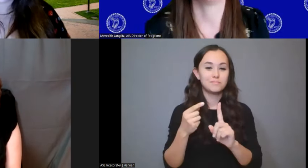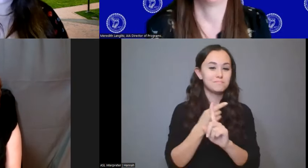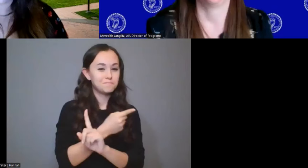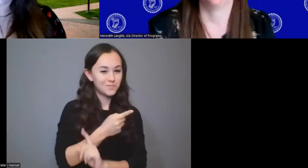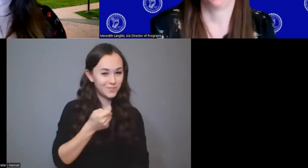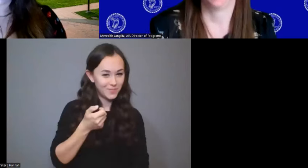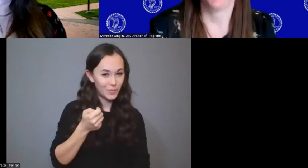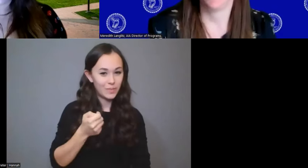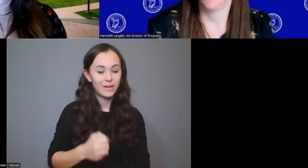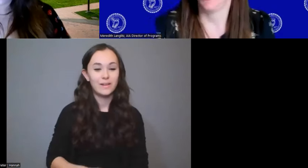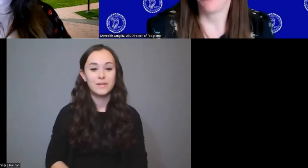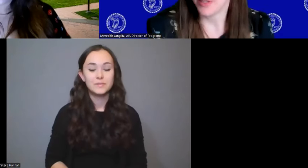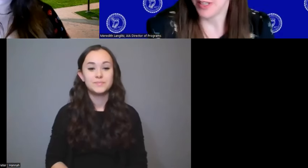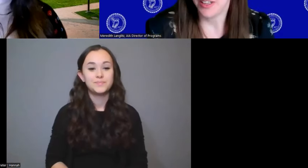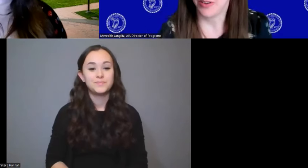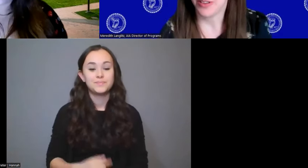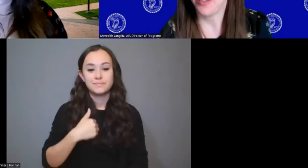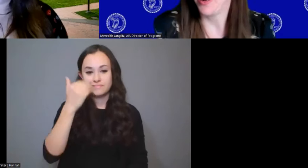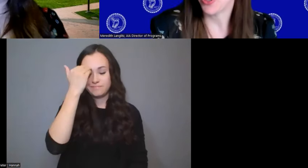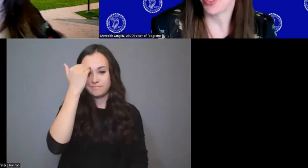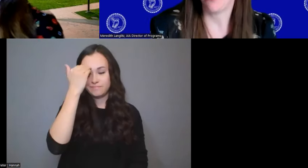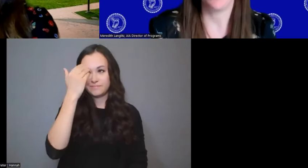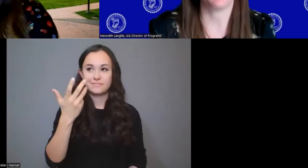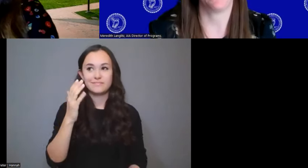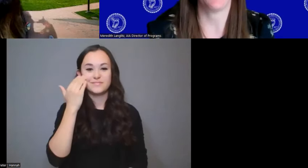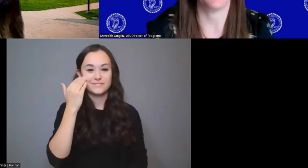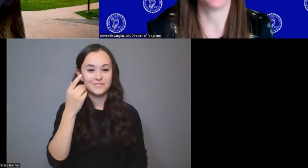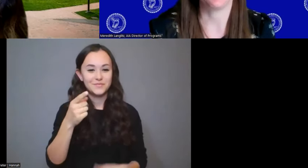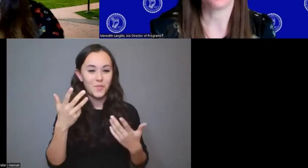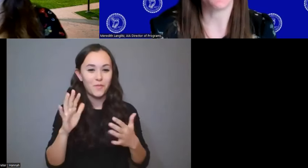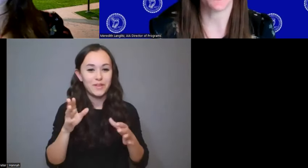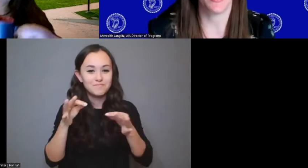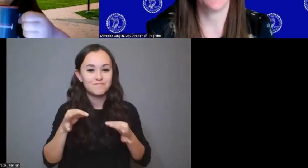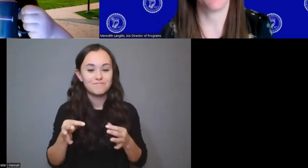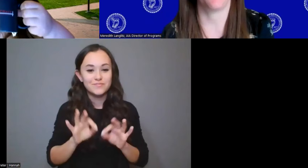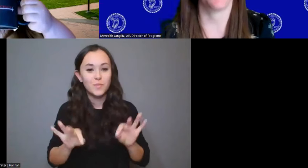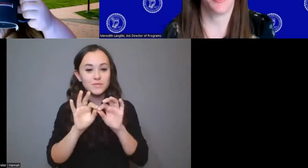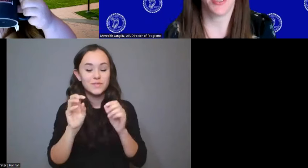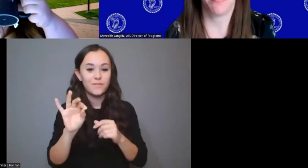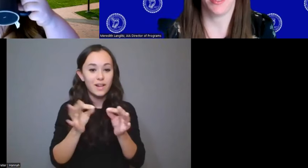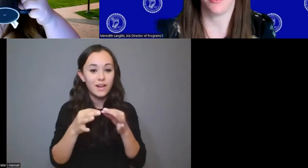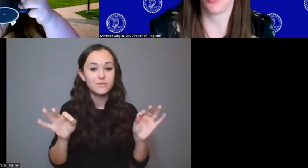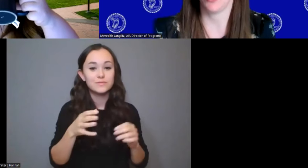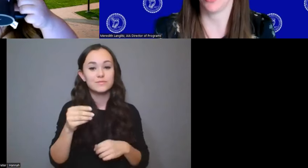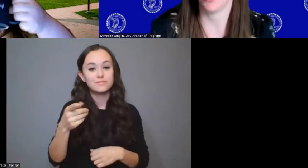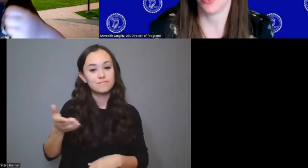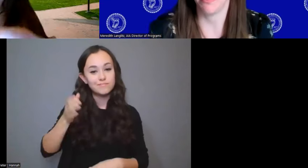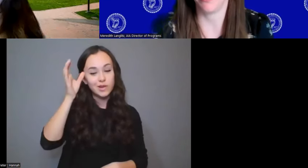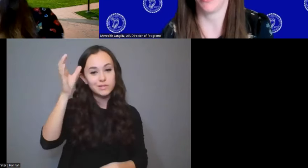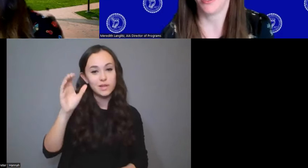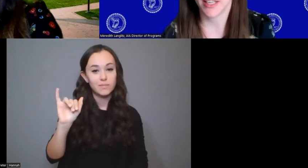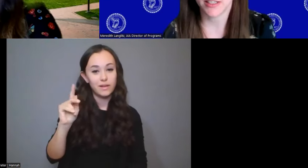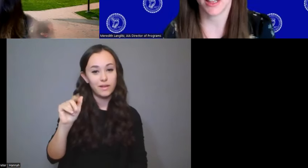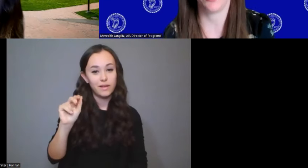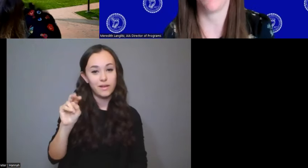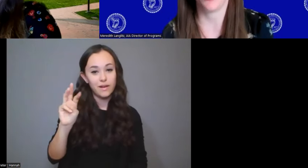I know the importance, you know, you've underscored the importance of language and you've introduced the concept of econom and also using the term